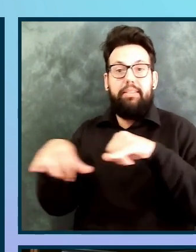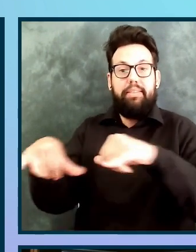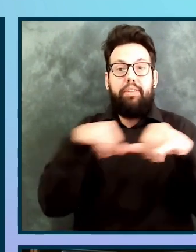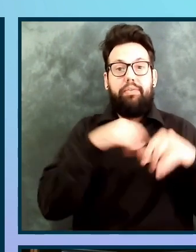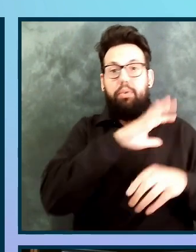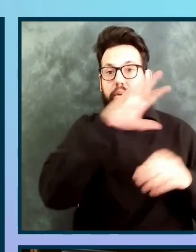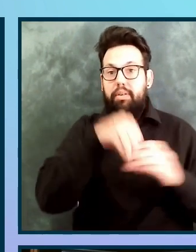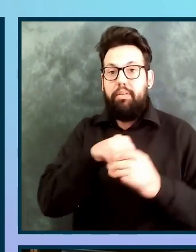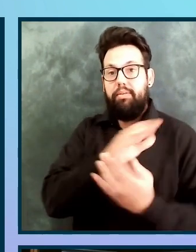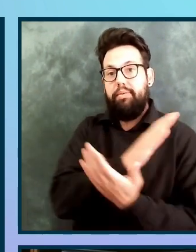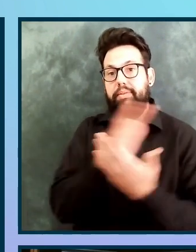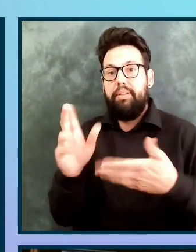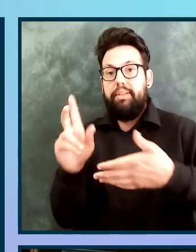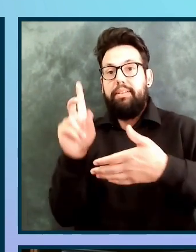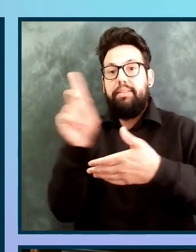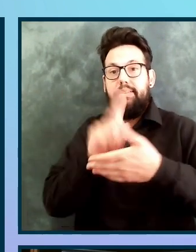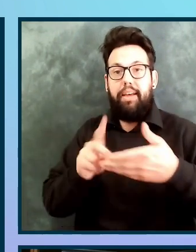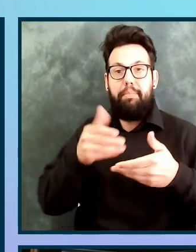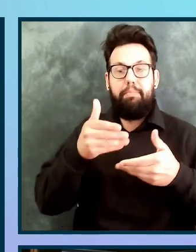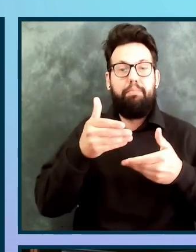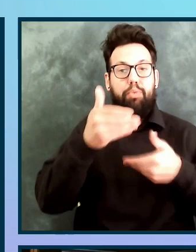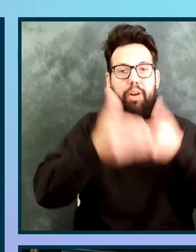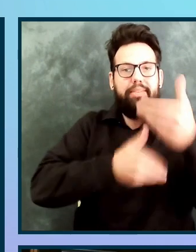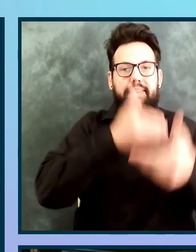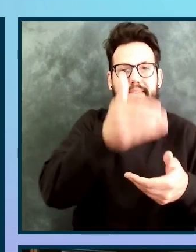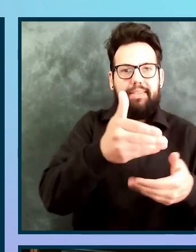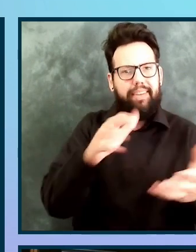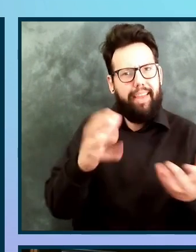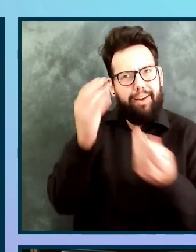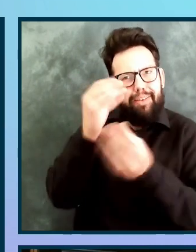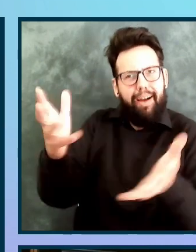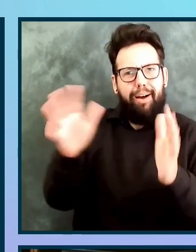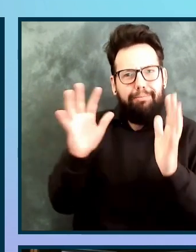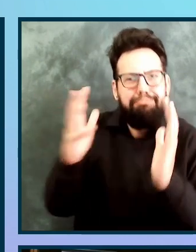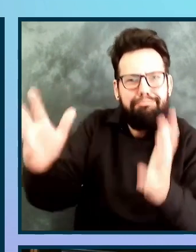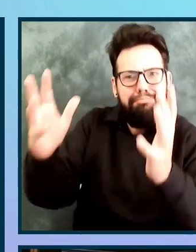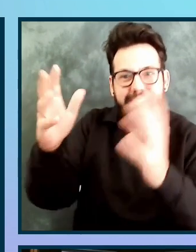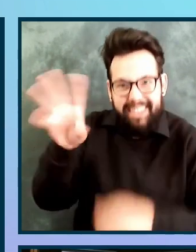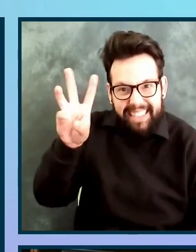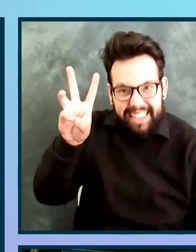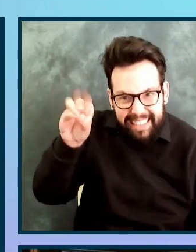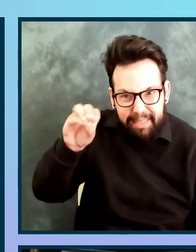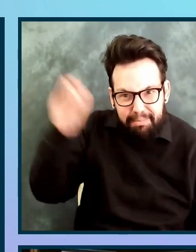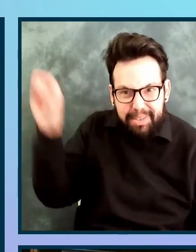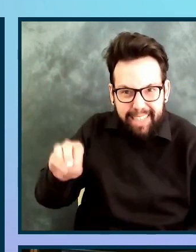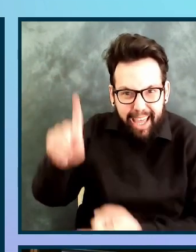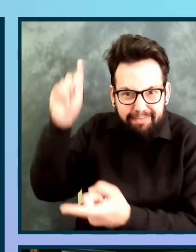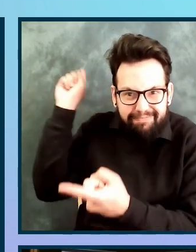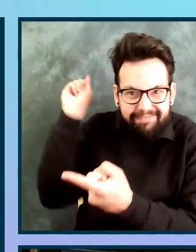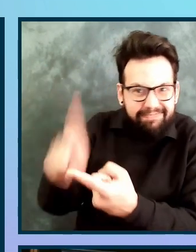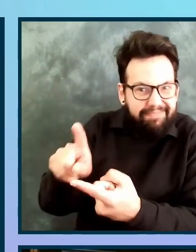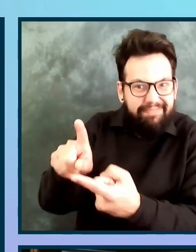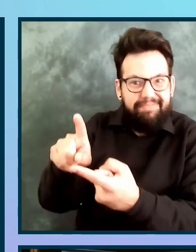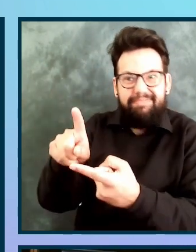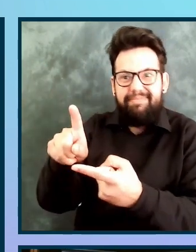number of accessibility issues by 60%. That's a real number, by the way. You can really achieve that.